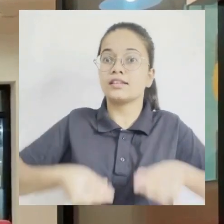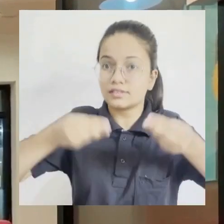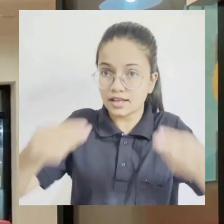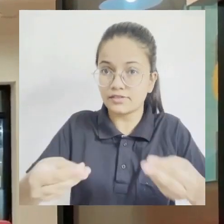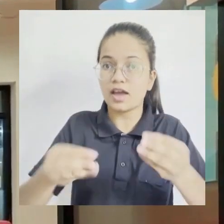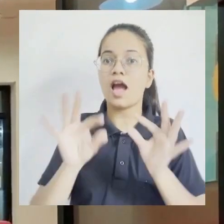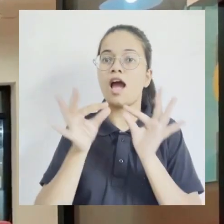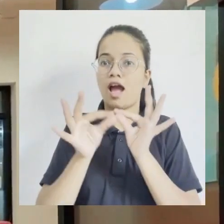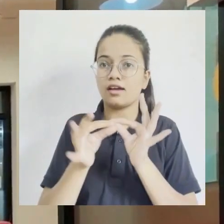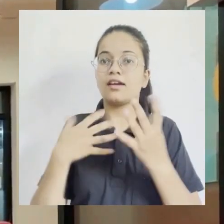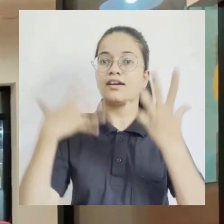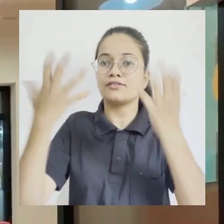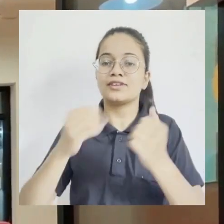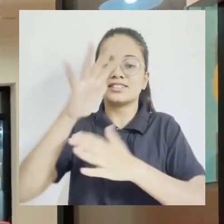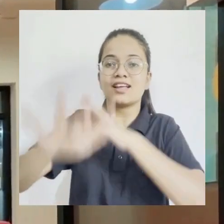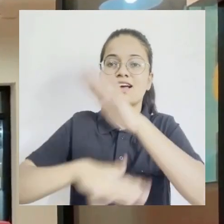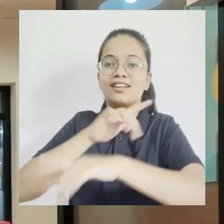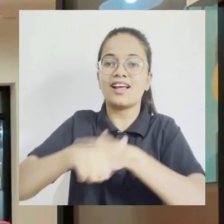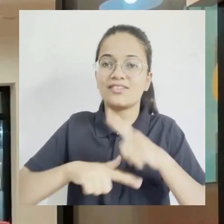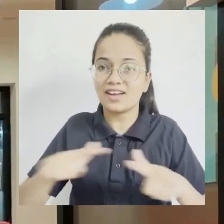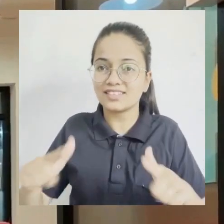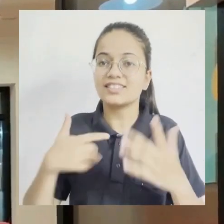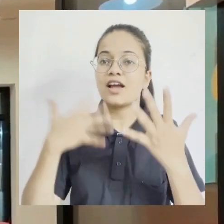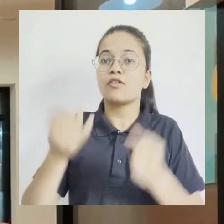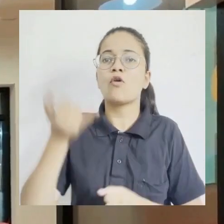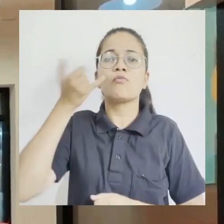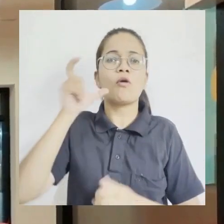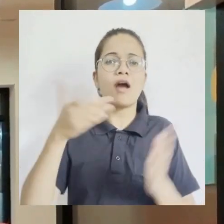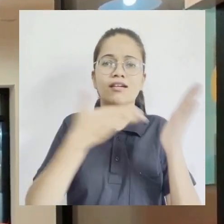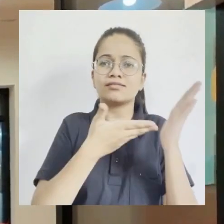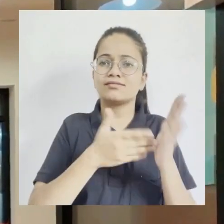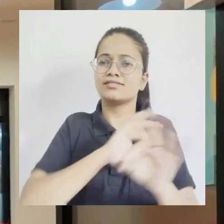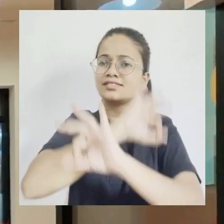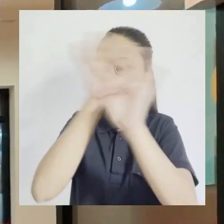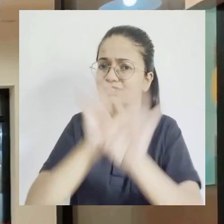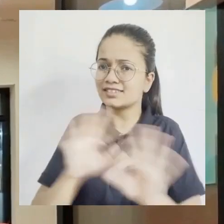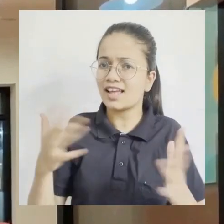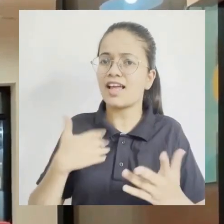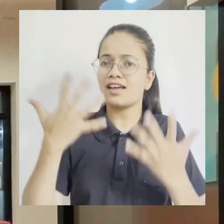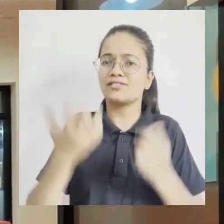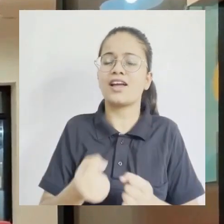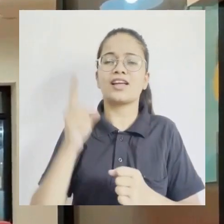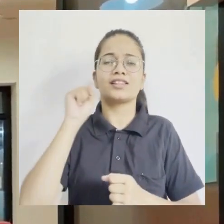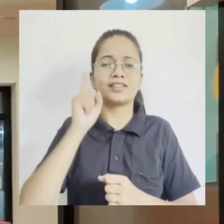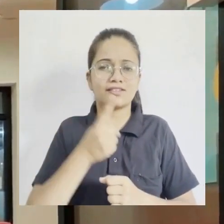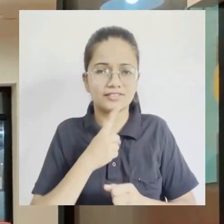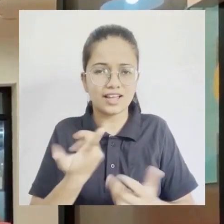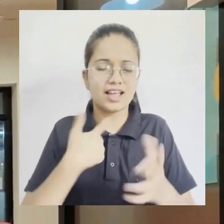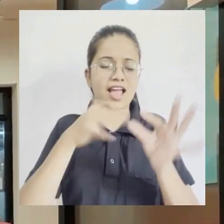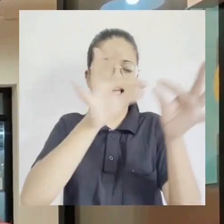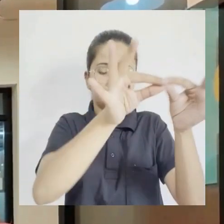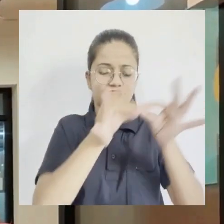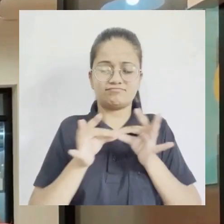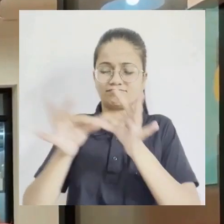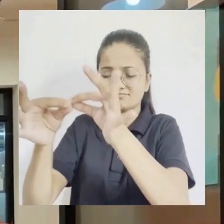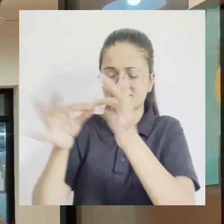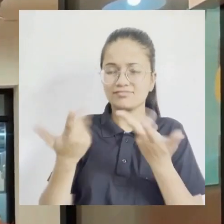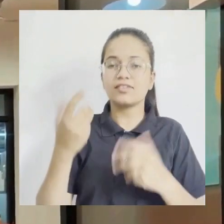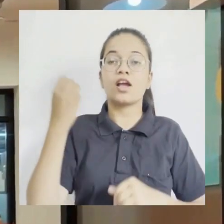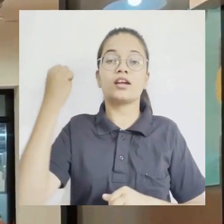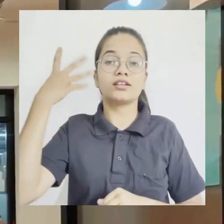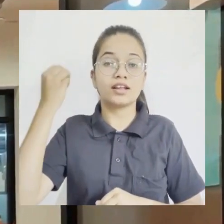interpreters of sign language on the mobile phone, live interpreters who could therefore interpret between hearing